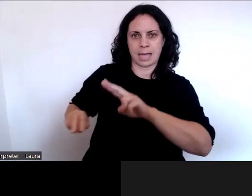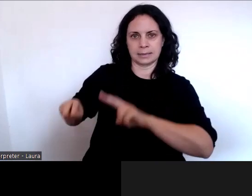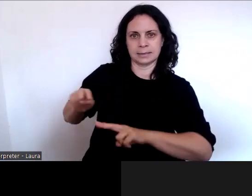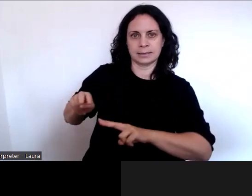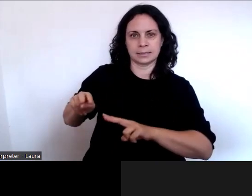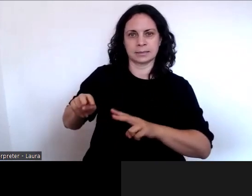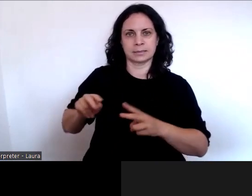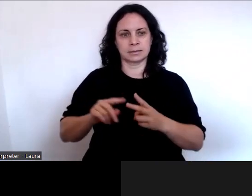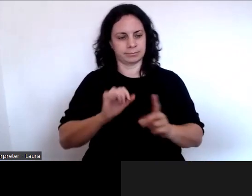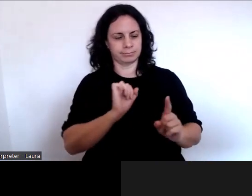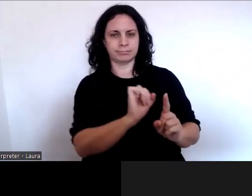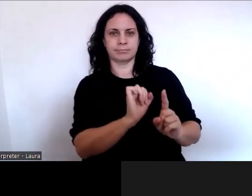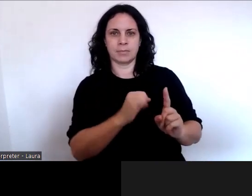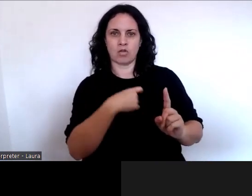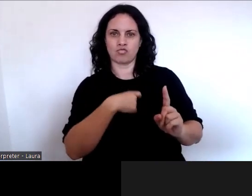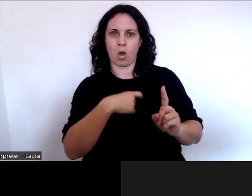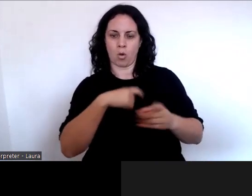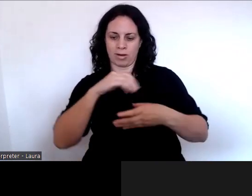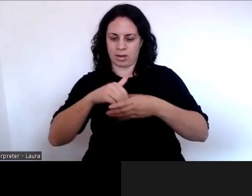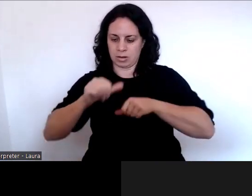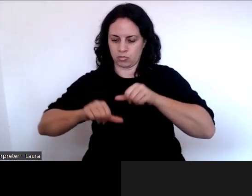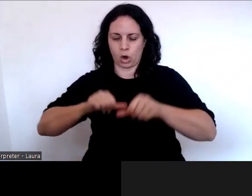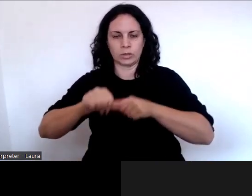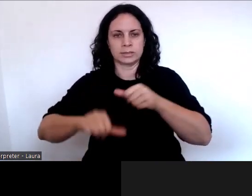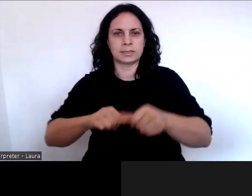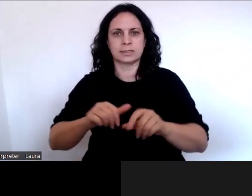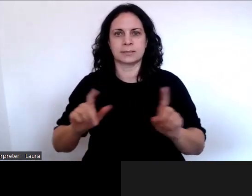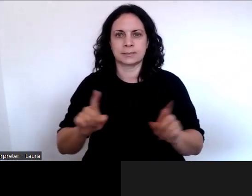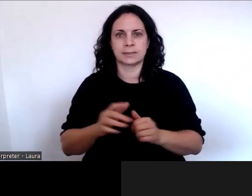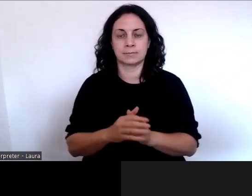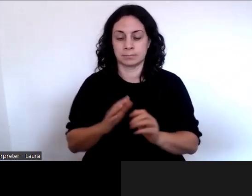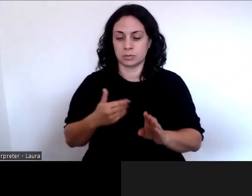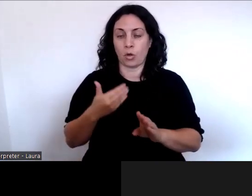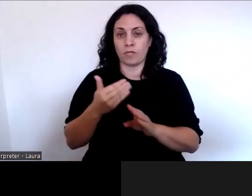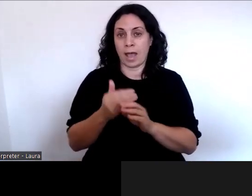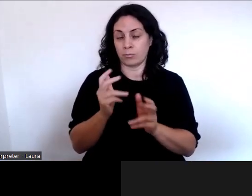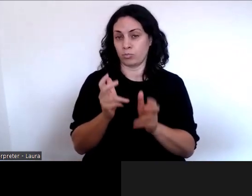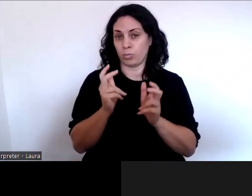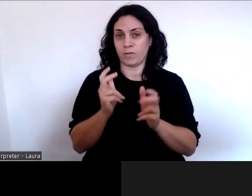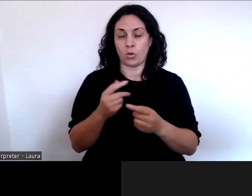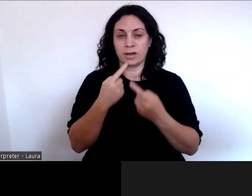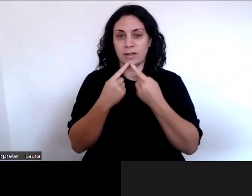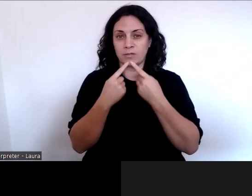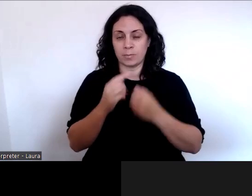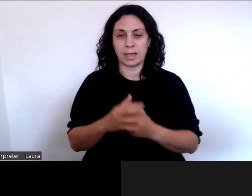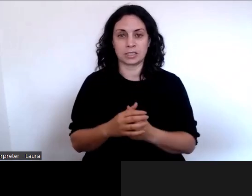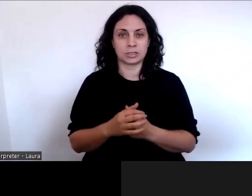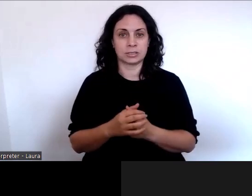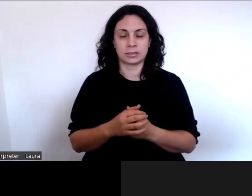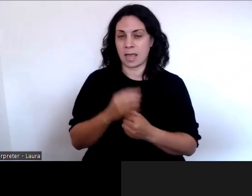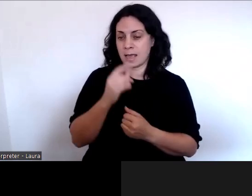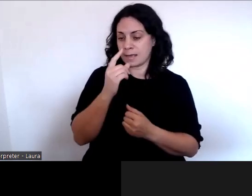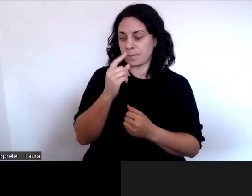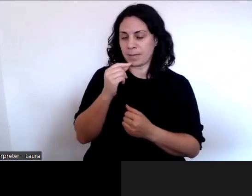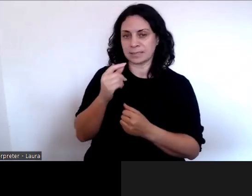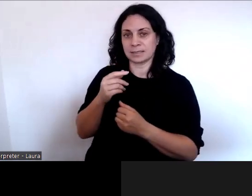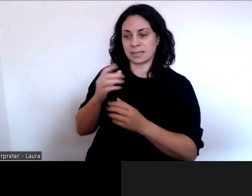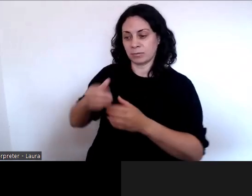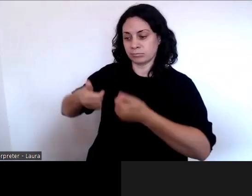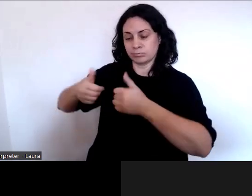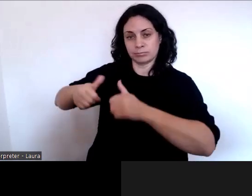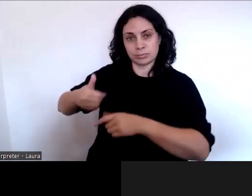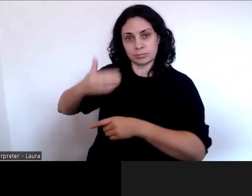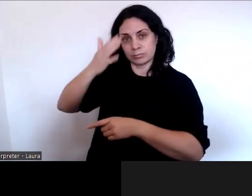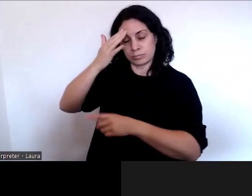already views that capacity assessment should be a much more holistic process.